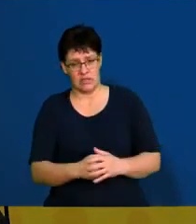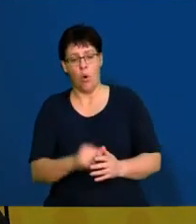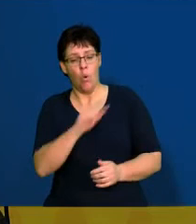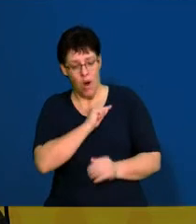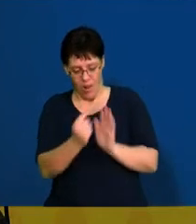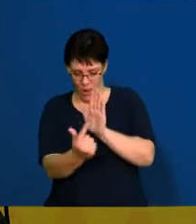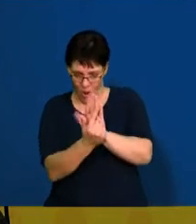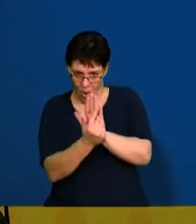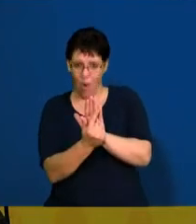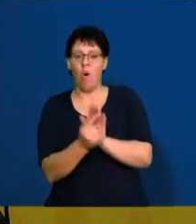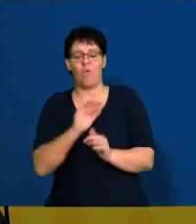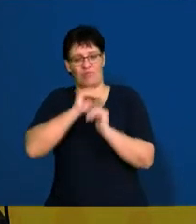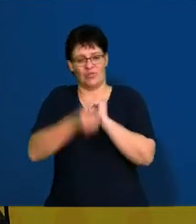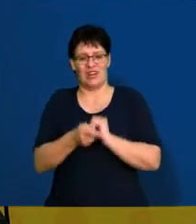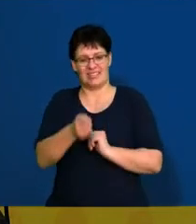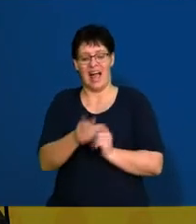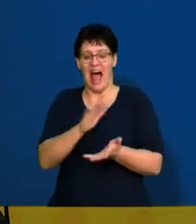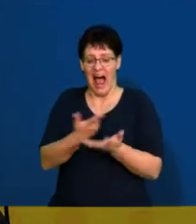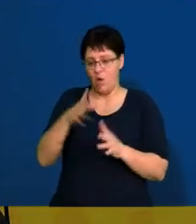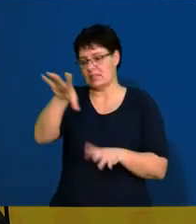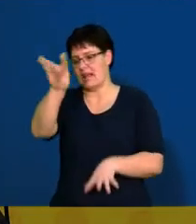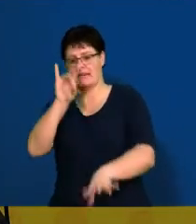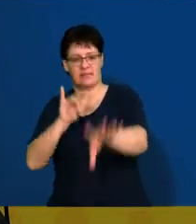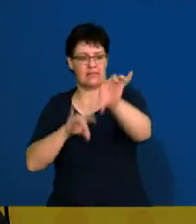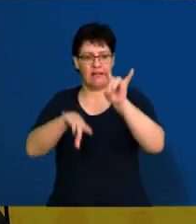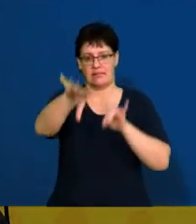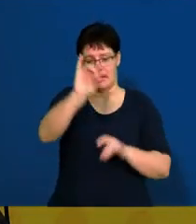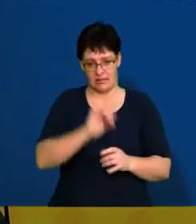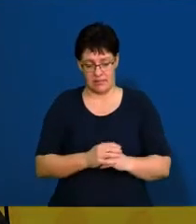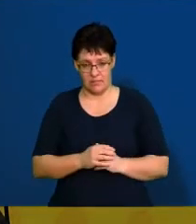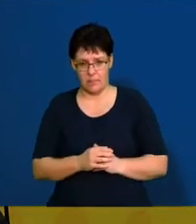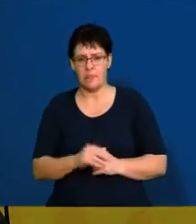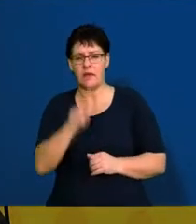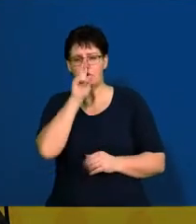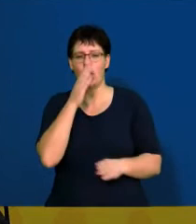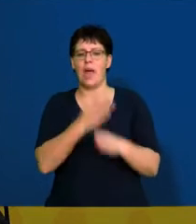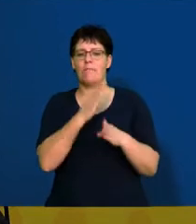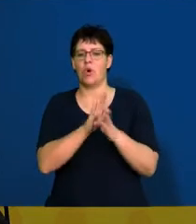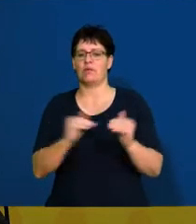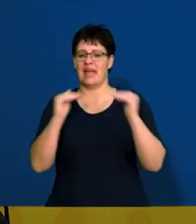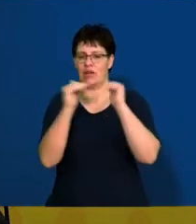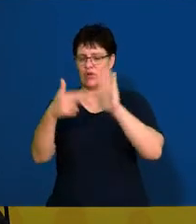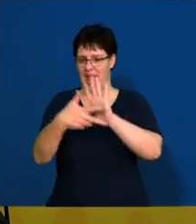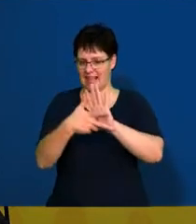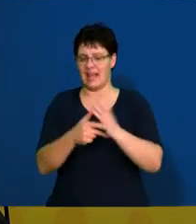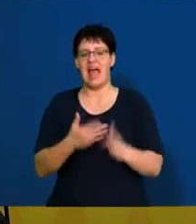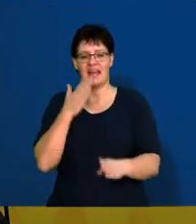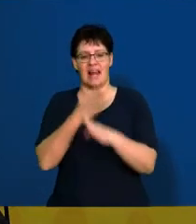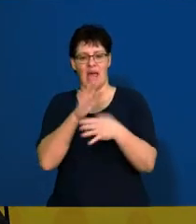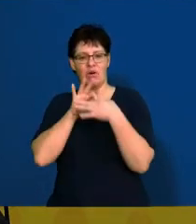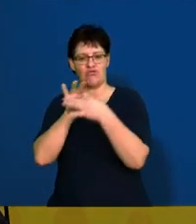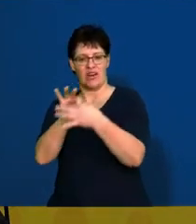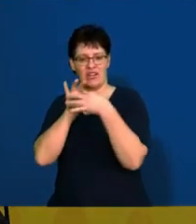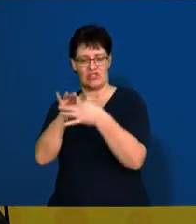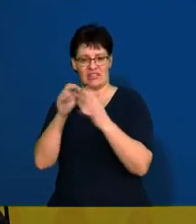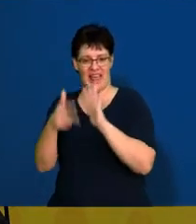there are also laws that determine how we select. If you look at the Employment Equity Act and the Labor